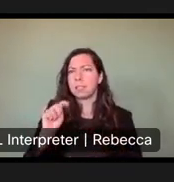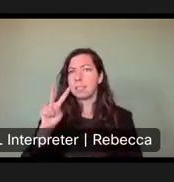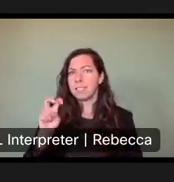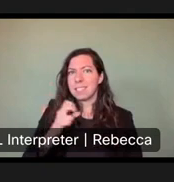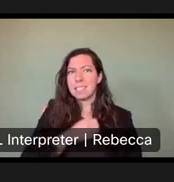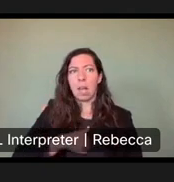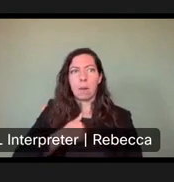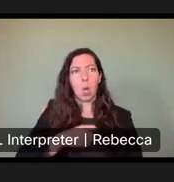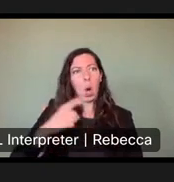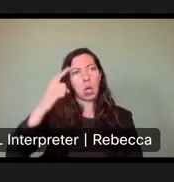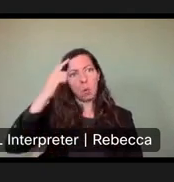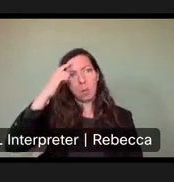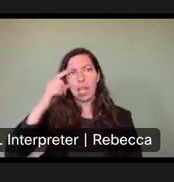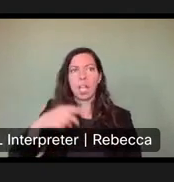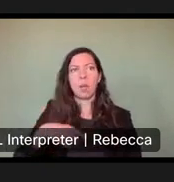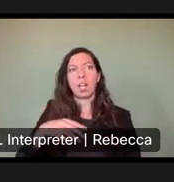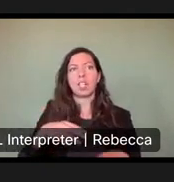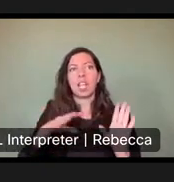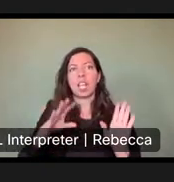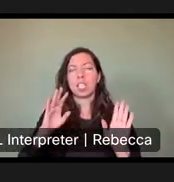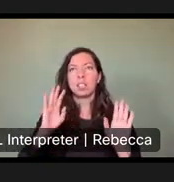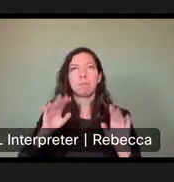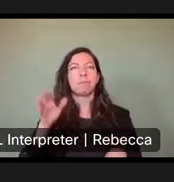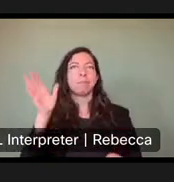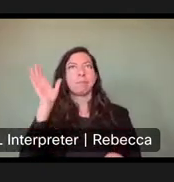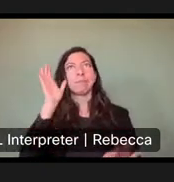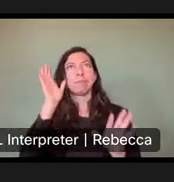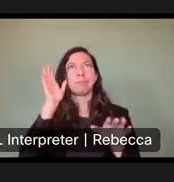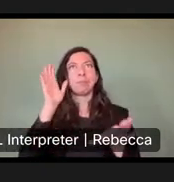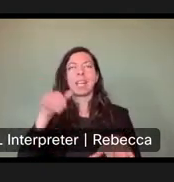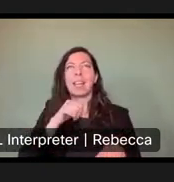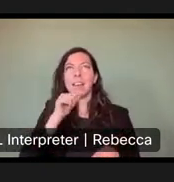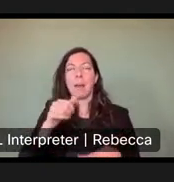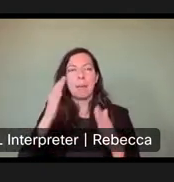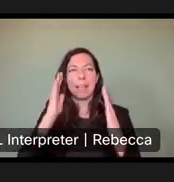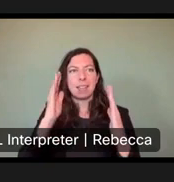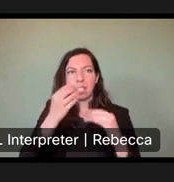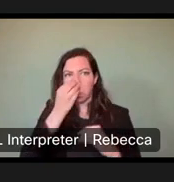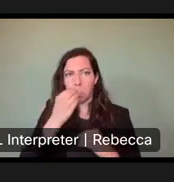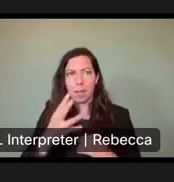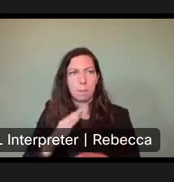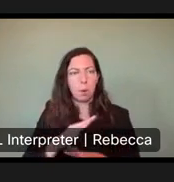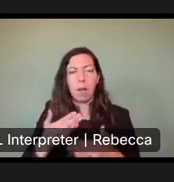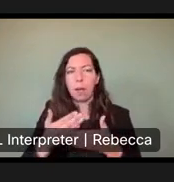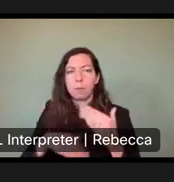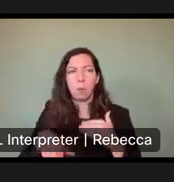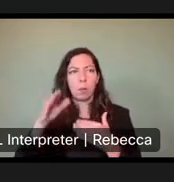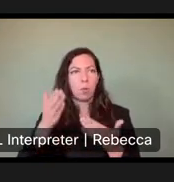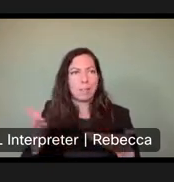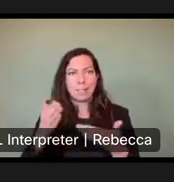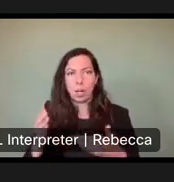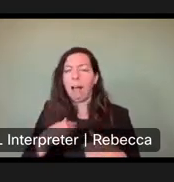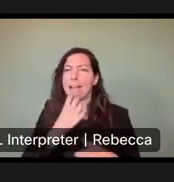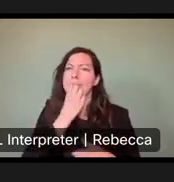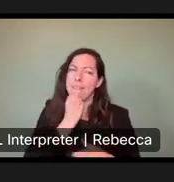service. I'm a seven generation, New Mexican born in one of the poorest counties and raised there. Um, this is not lip service from me, sir. I